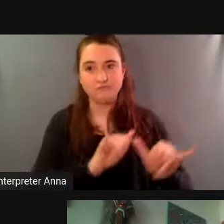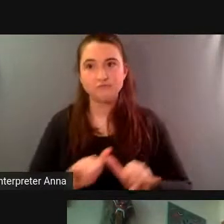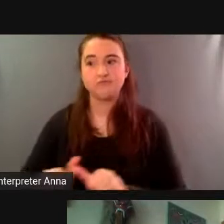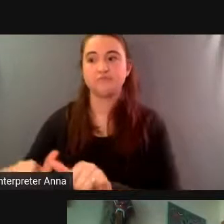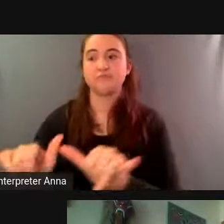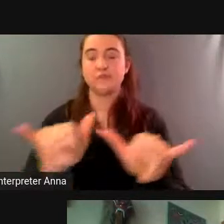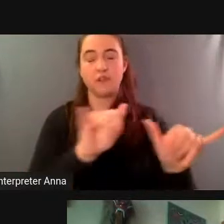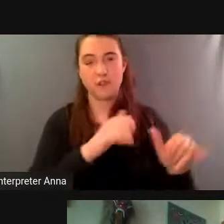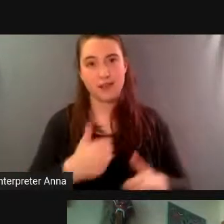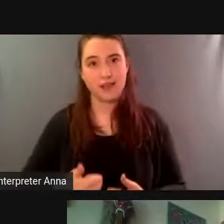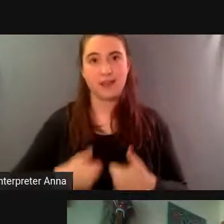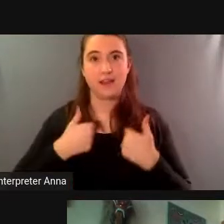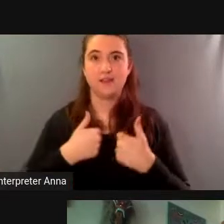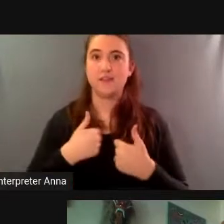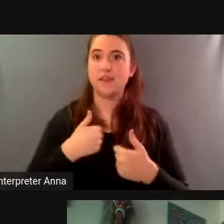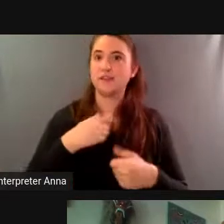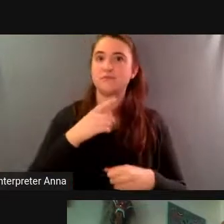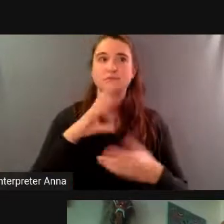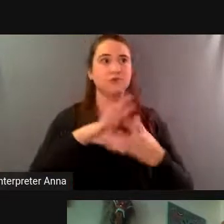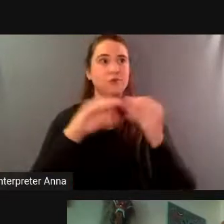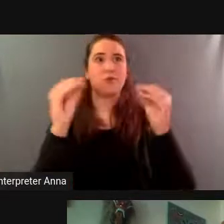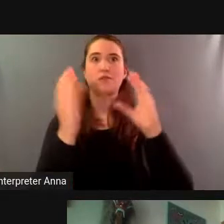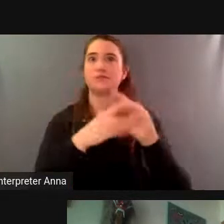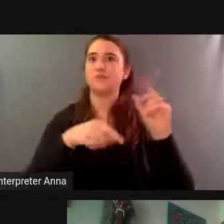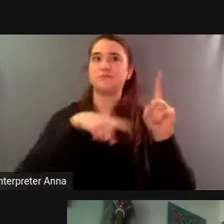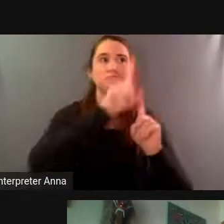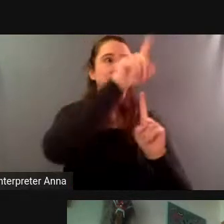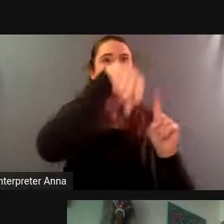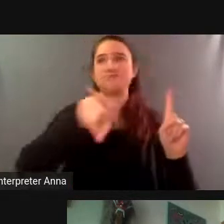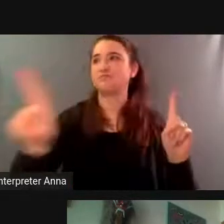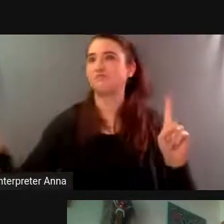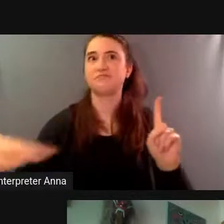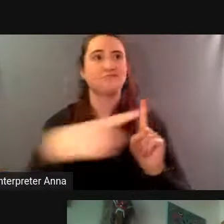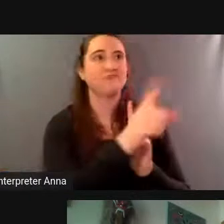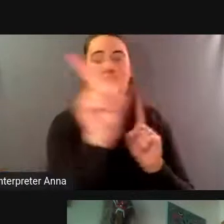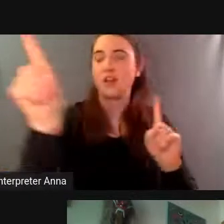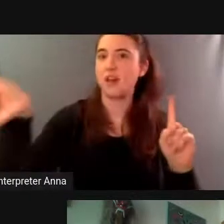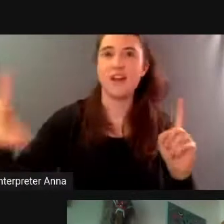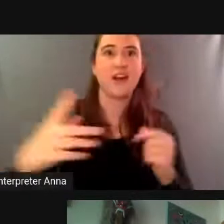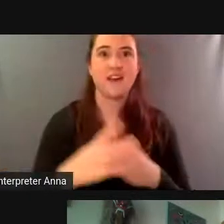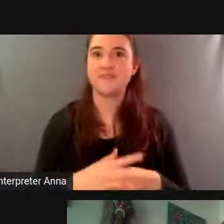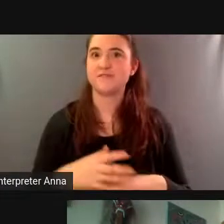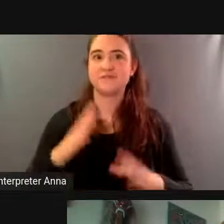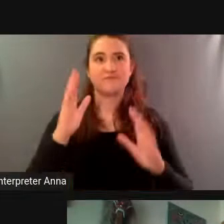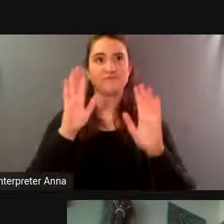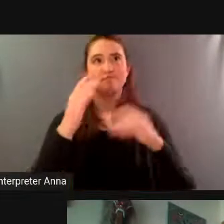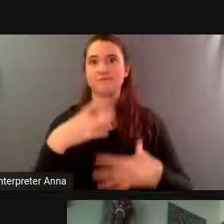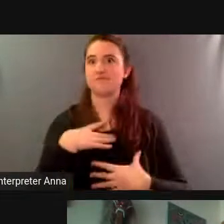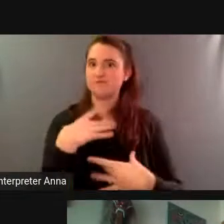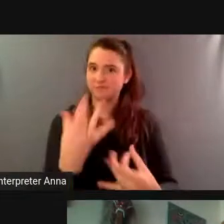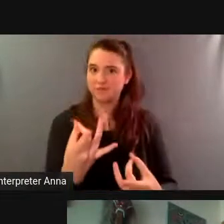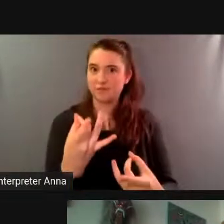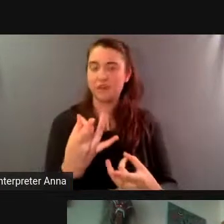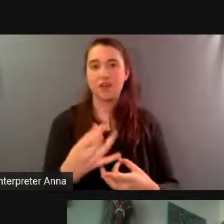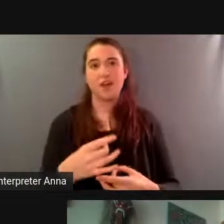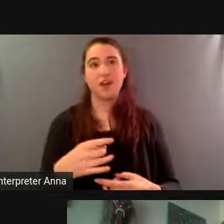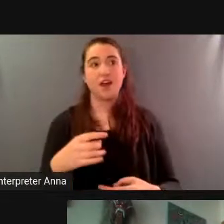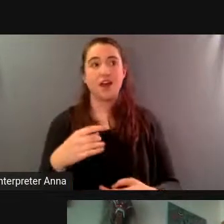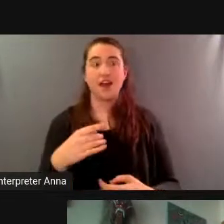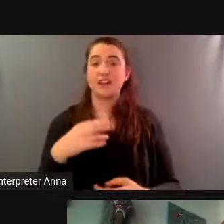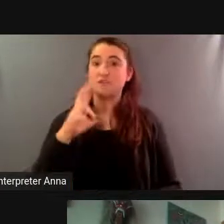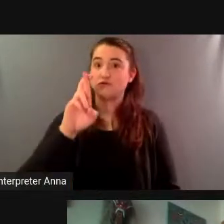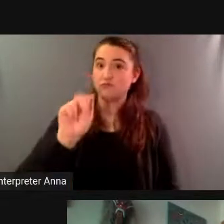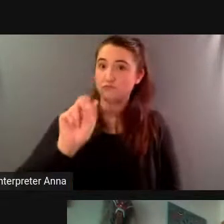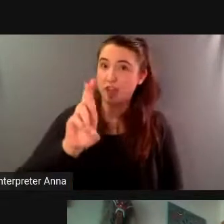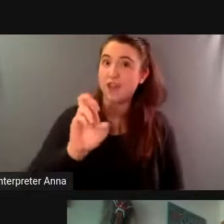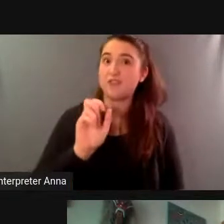so many twists and turns and it's so rare that those types of stories um have archival footage to cover the entire thing